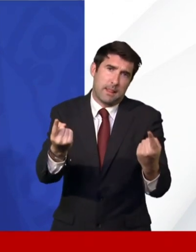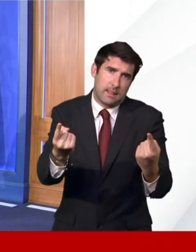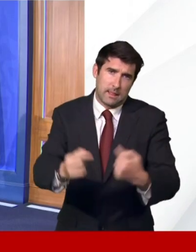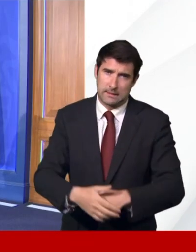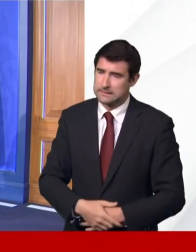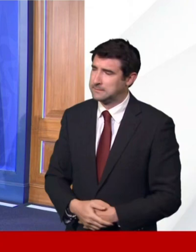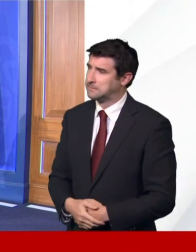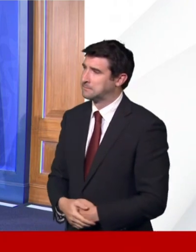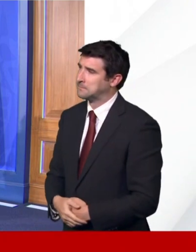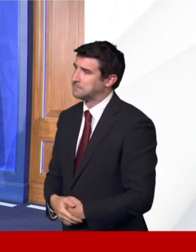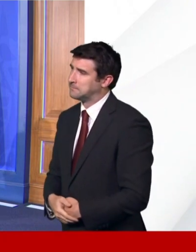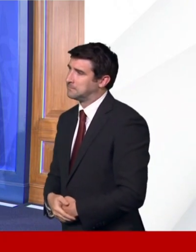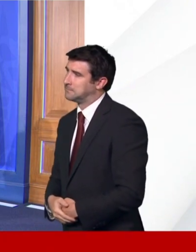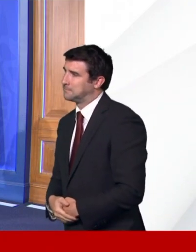Thanks very much, Patrick. Thank you.